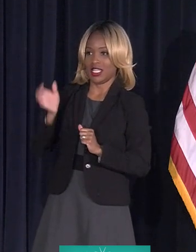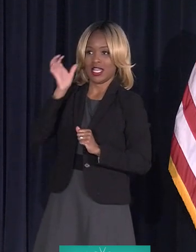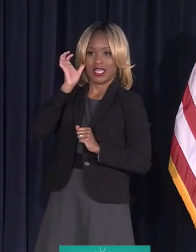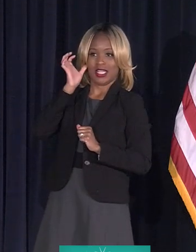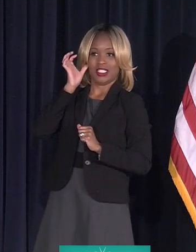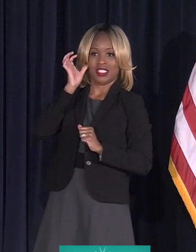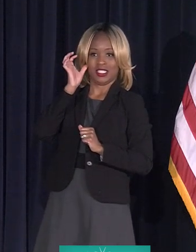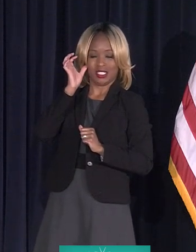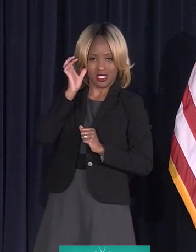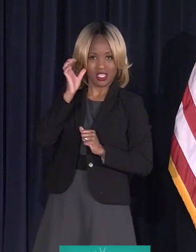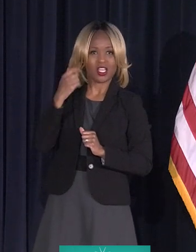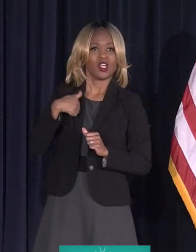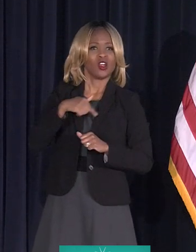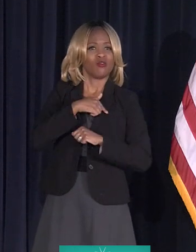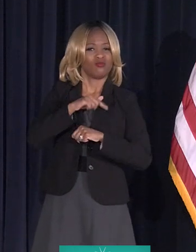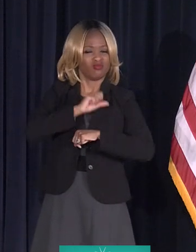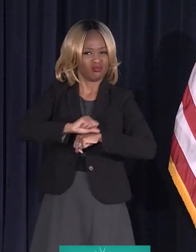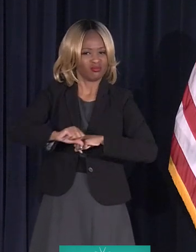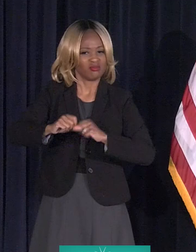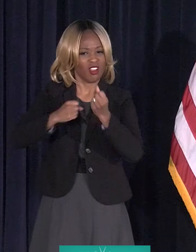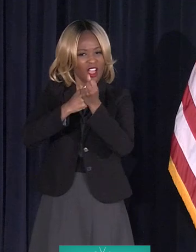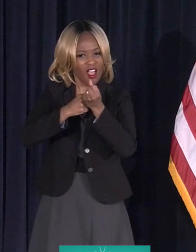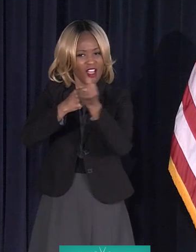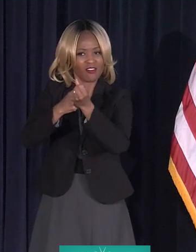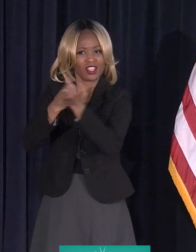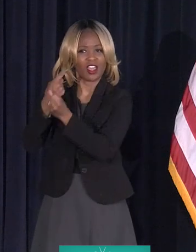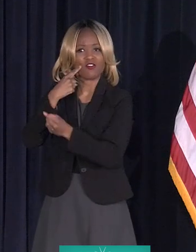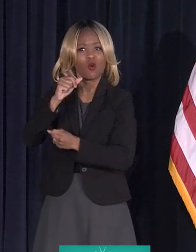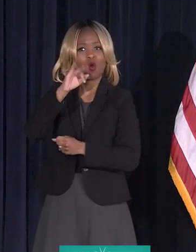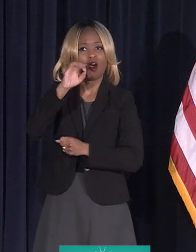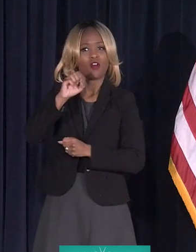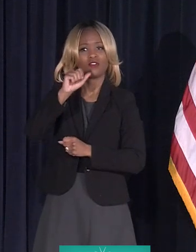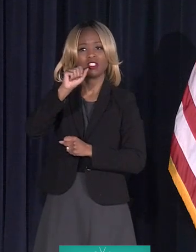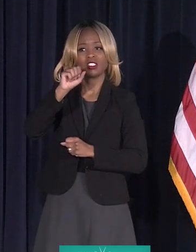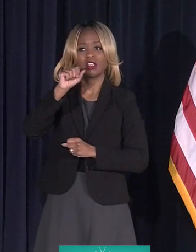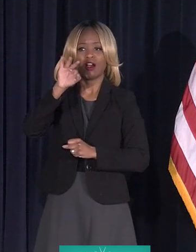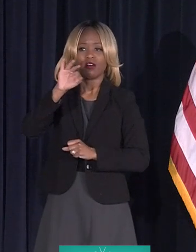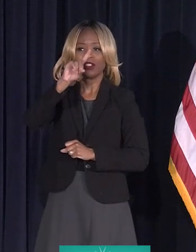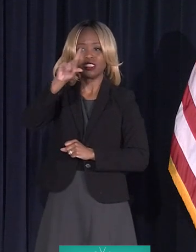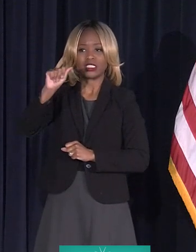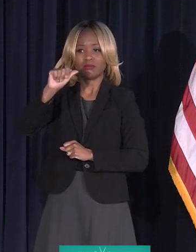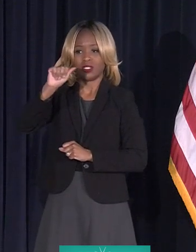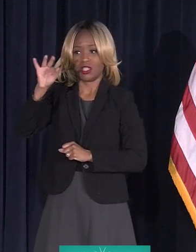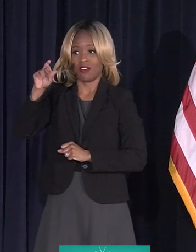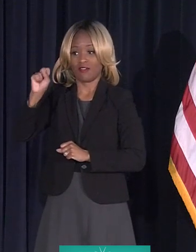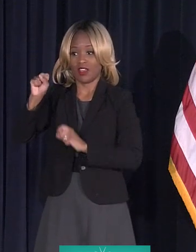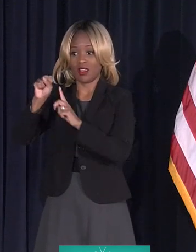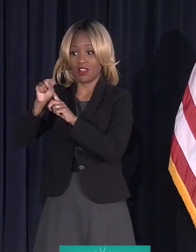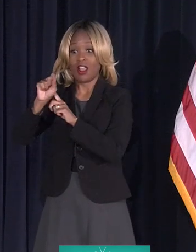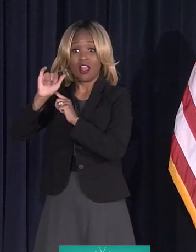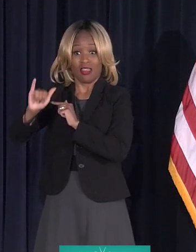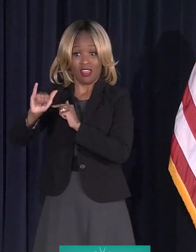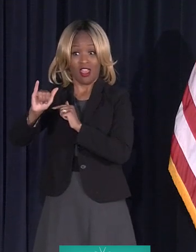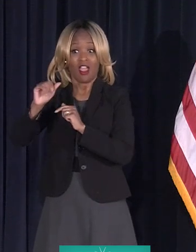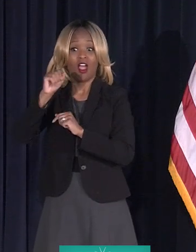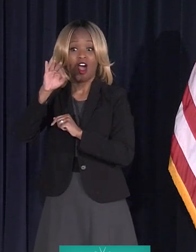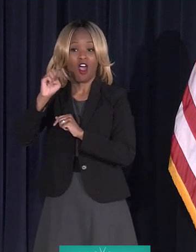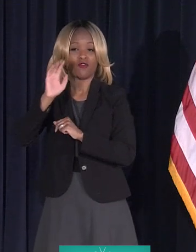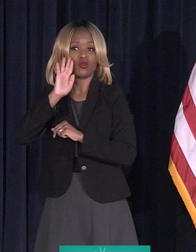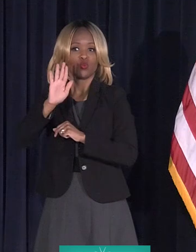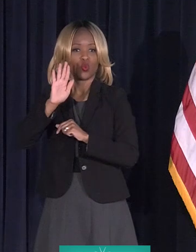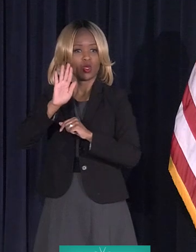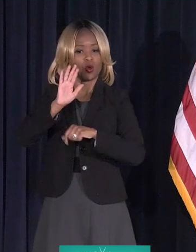advocating tirelessly for an Office of Disability Affairs. This office will be uniquely positioned to work with all city